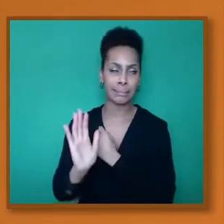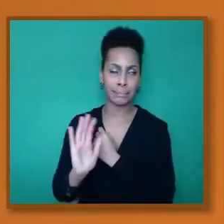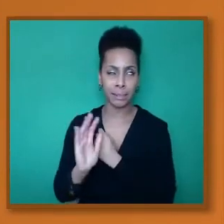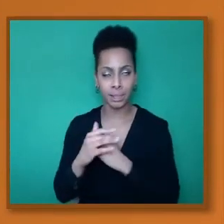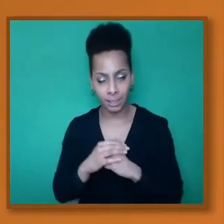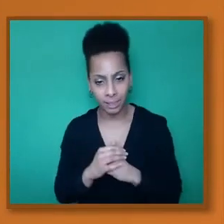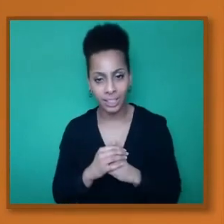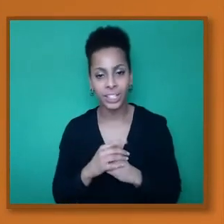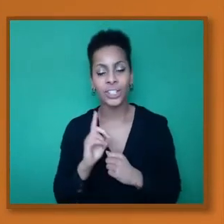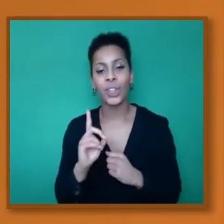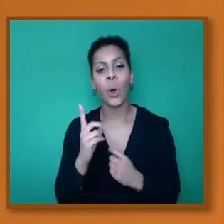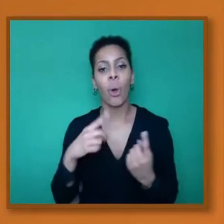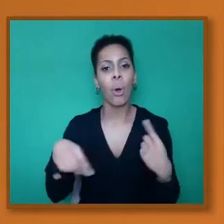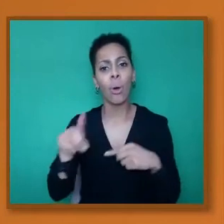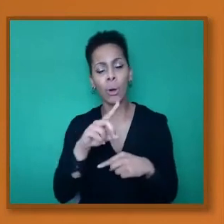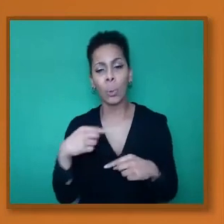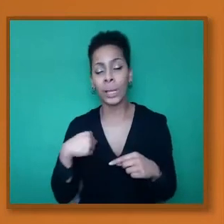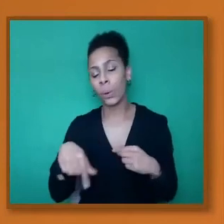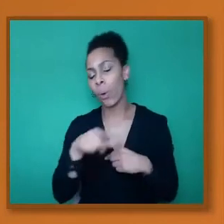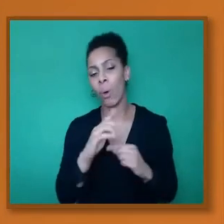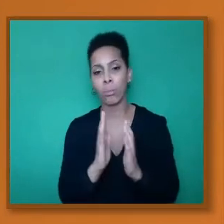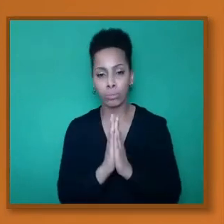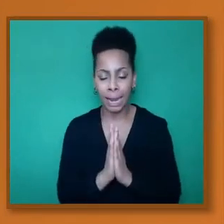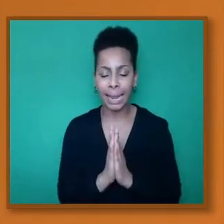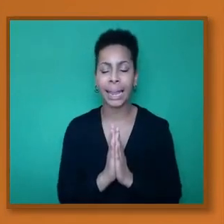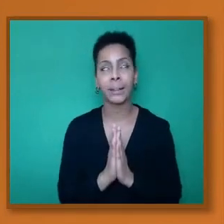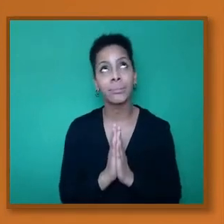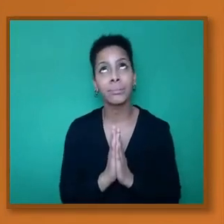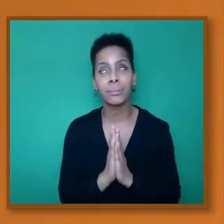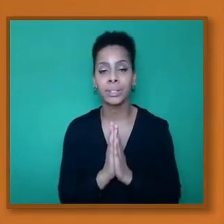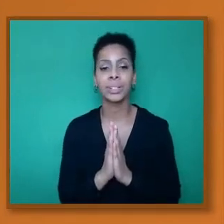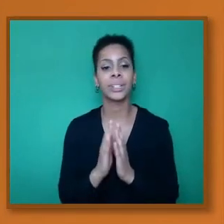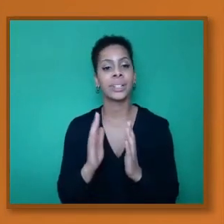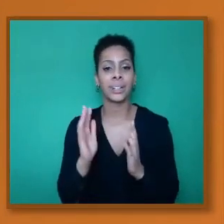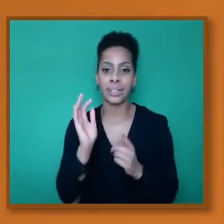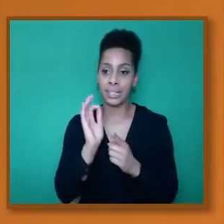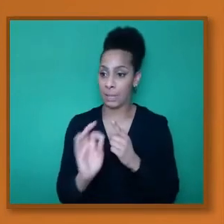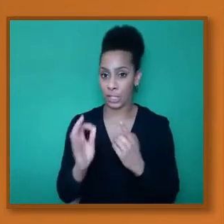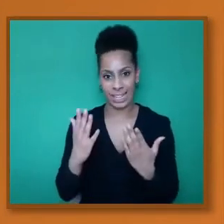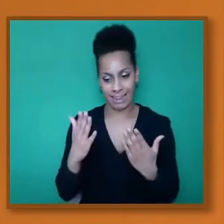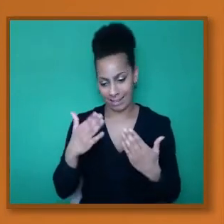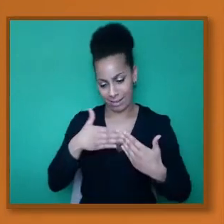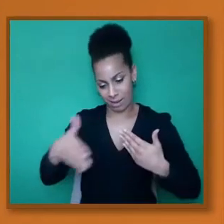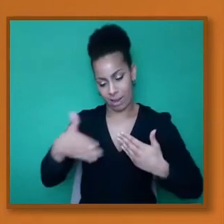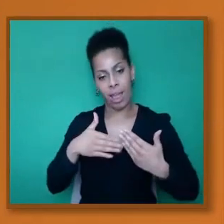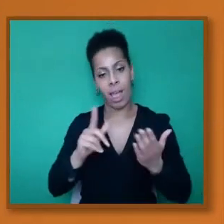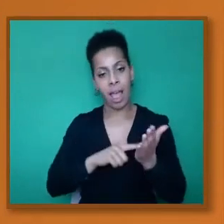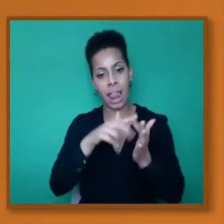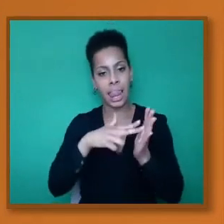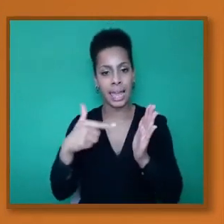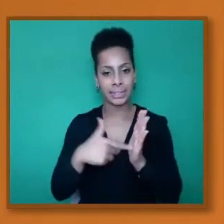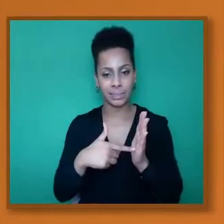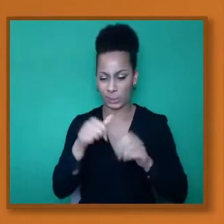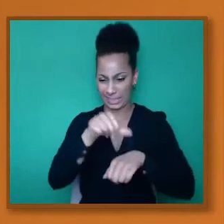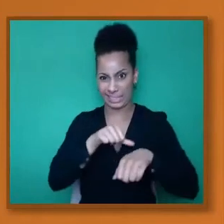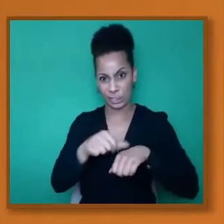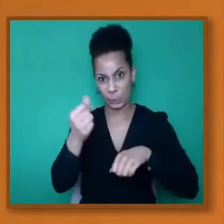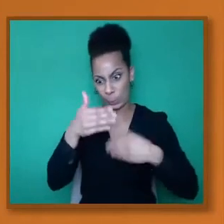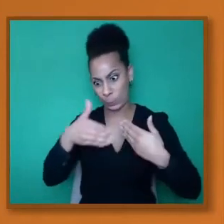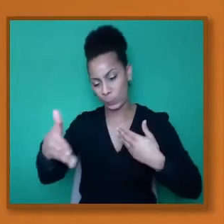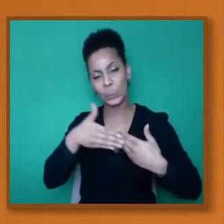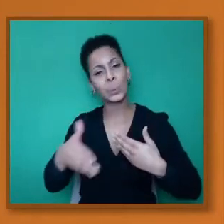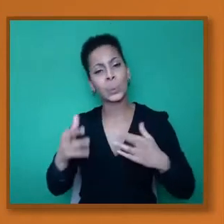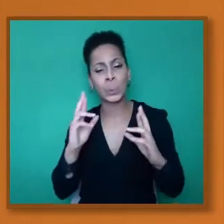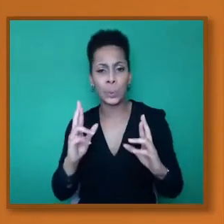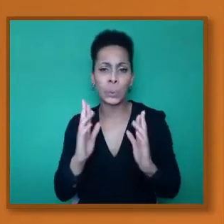people are praying very hard especially this Lenten season before Easter to you know to get this